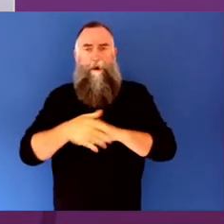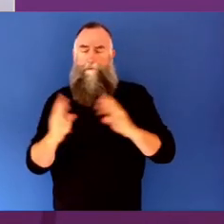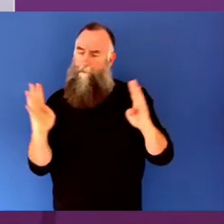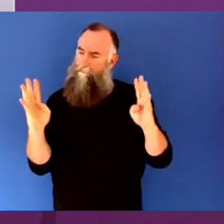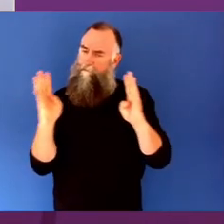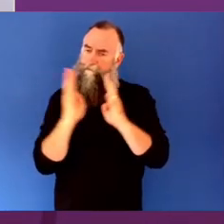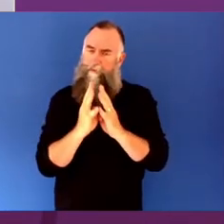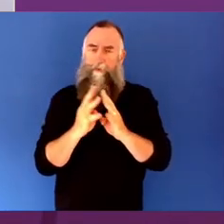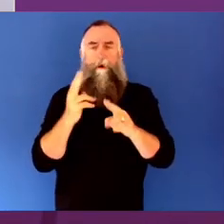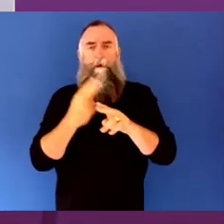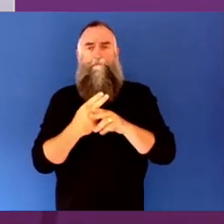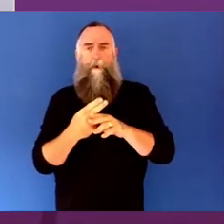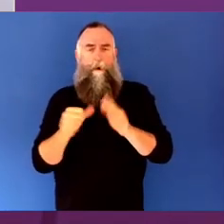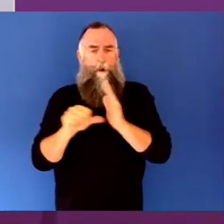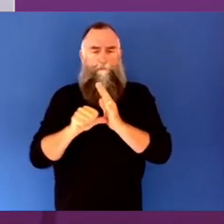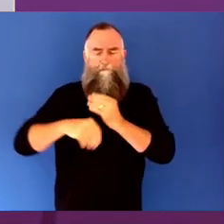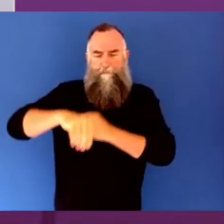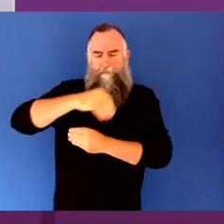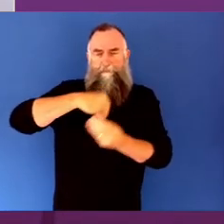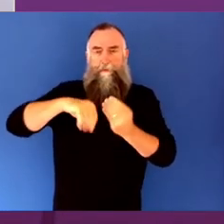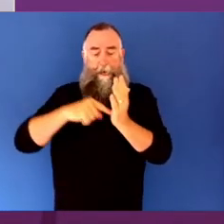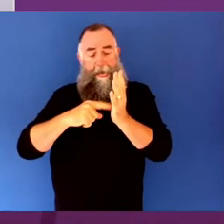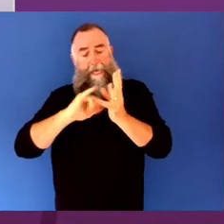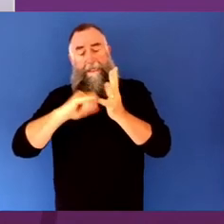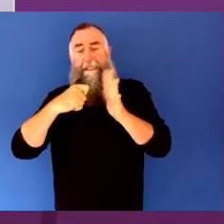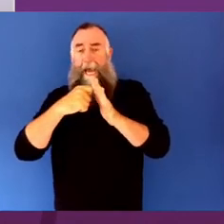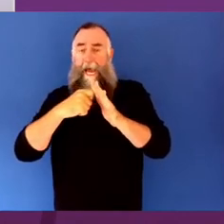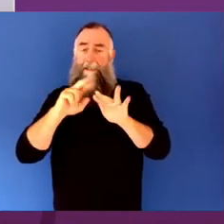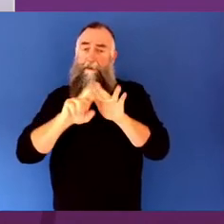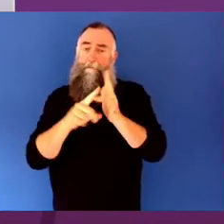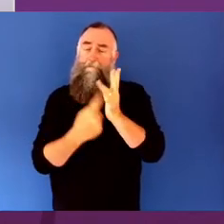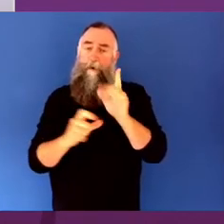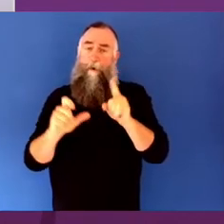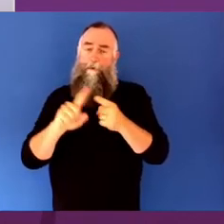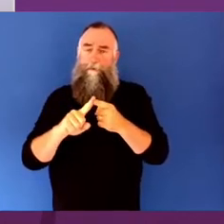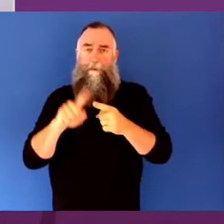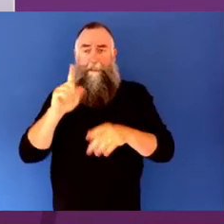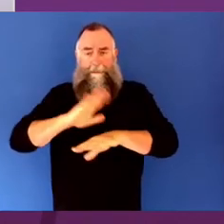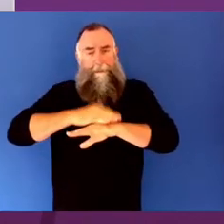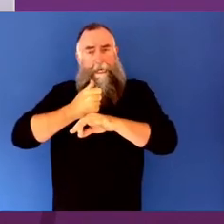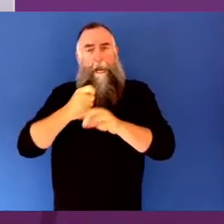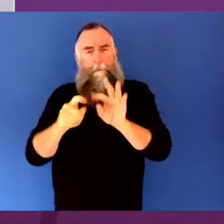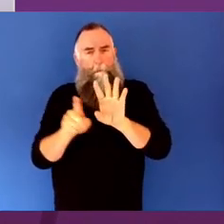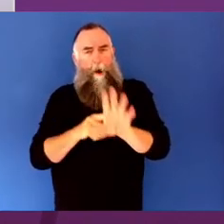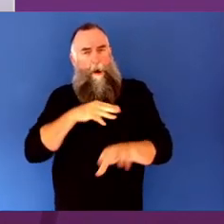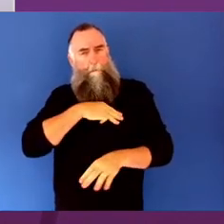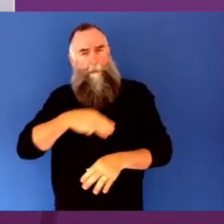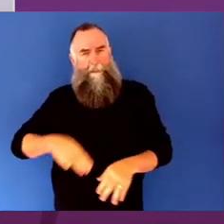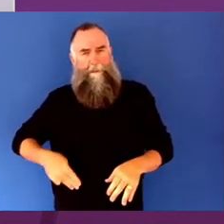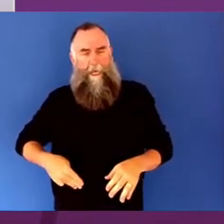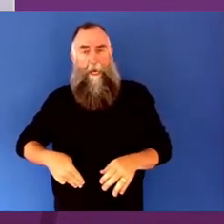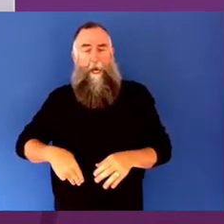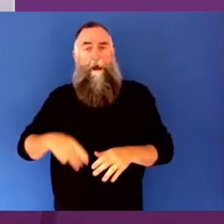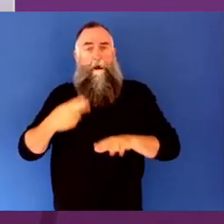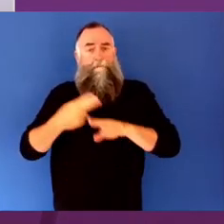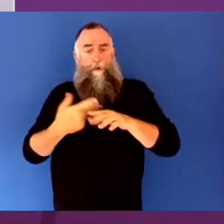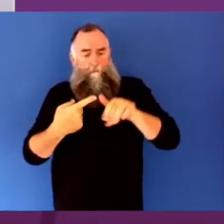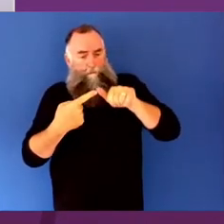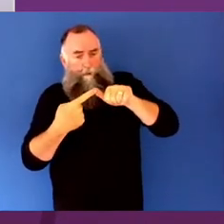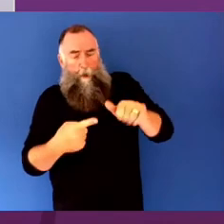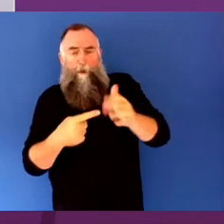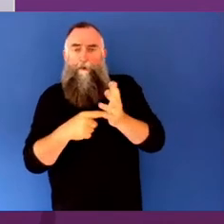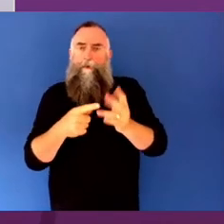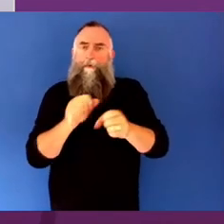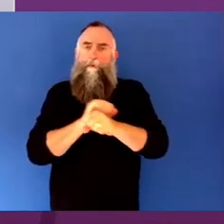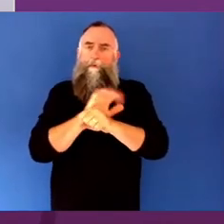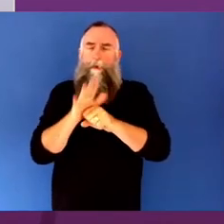which was established by Minister Fletcher as part of the Government's COVID response. Today's discussion is very much